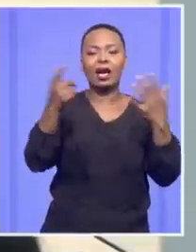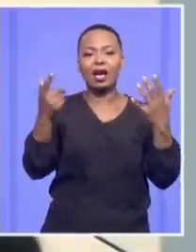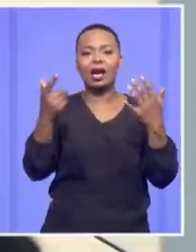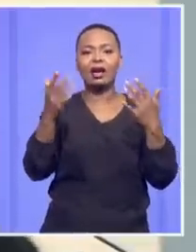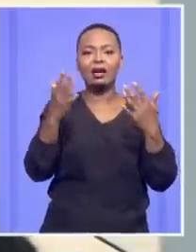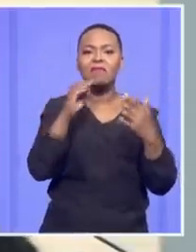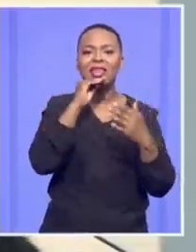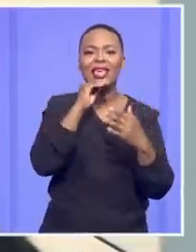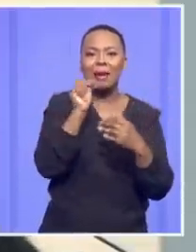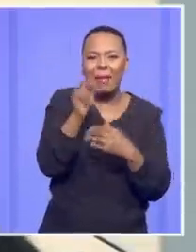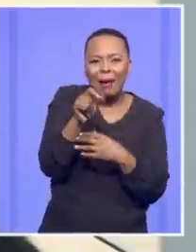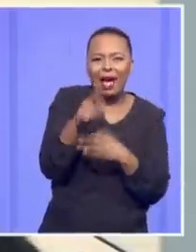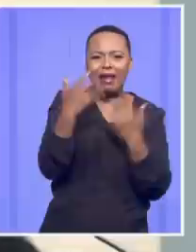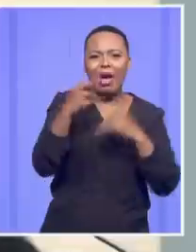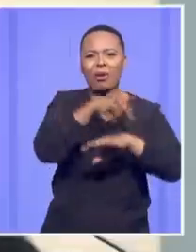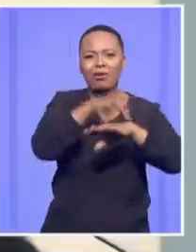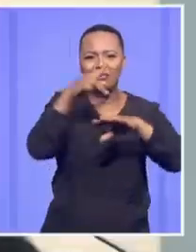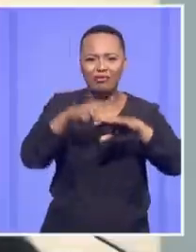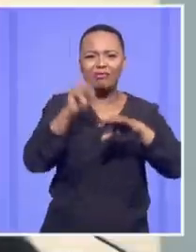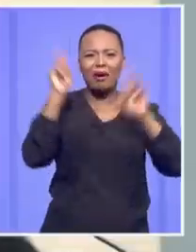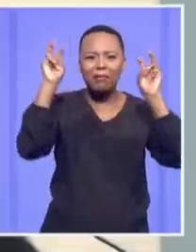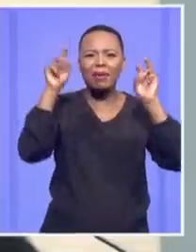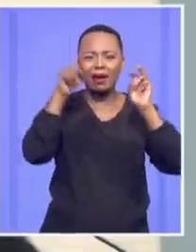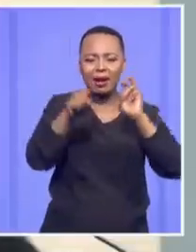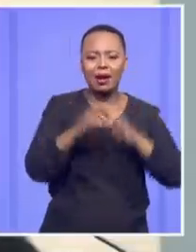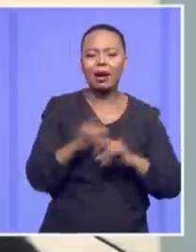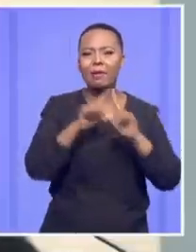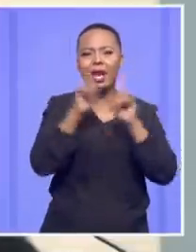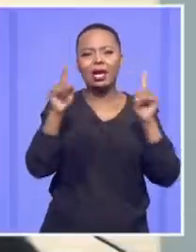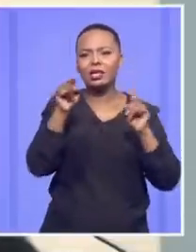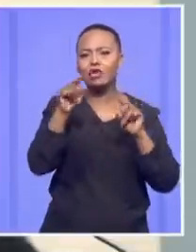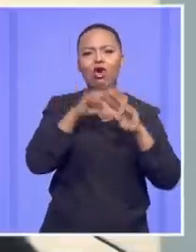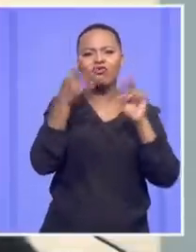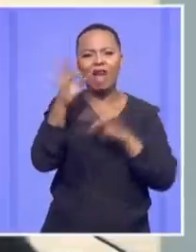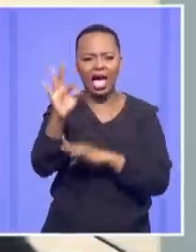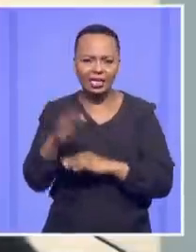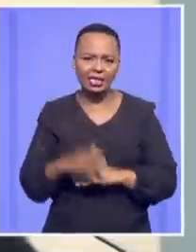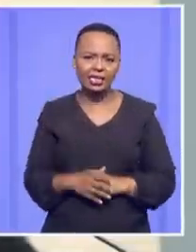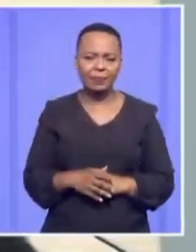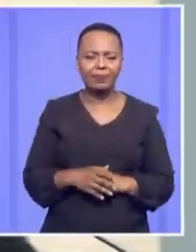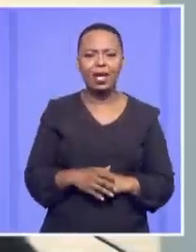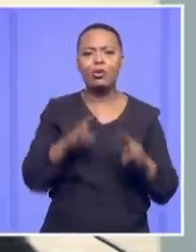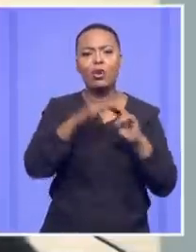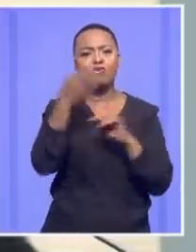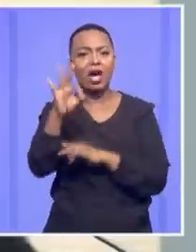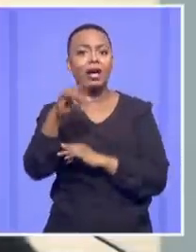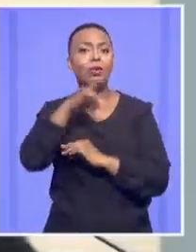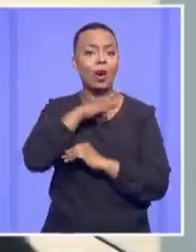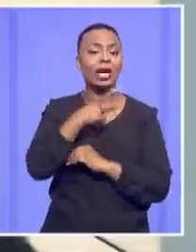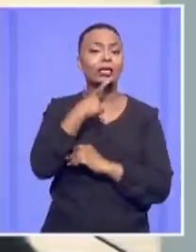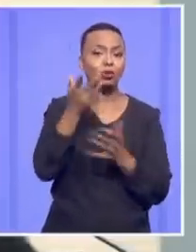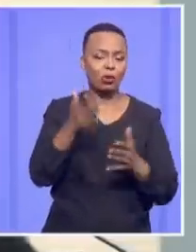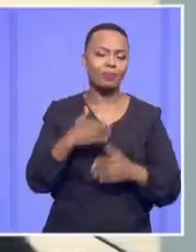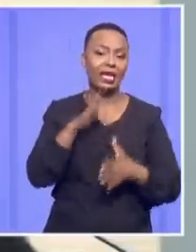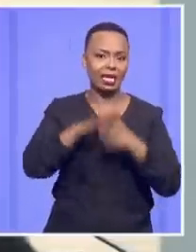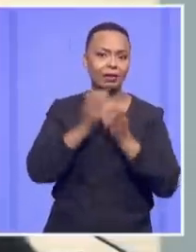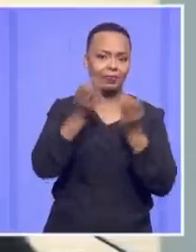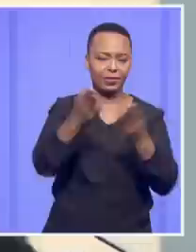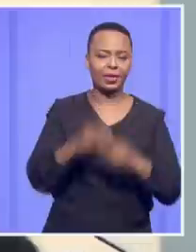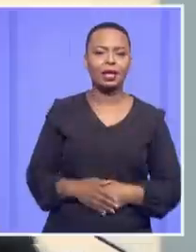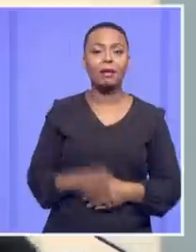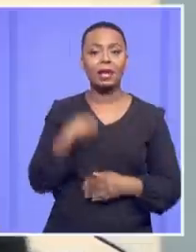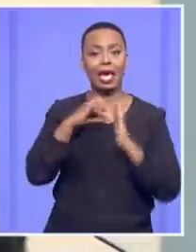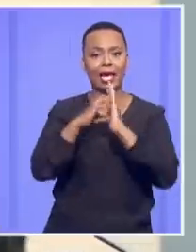the elephant in the room in the High Court. But with respect, that can't be right. And it can't be right for another reason. I gave you two